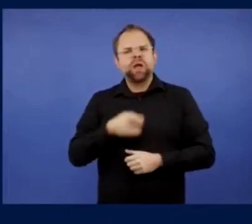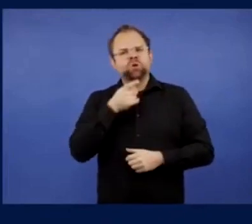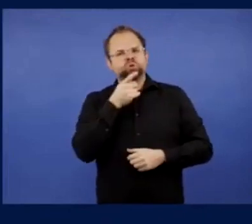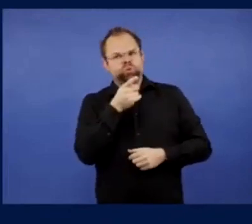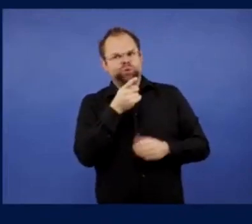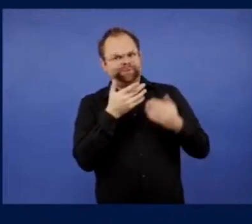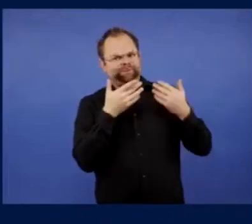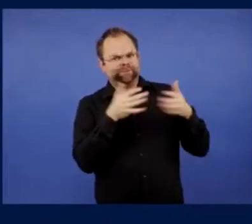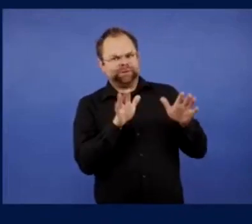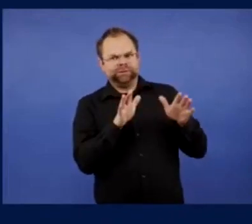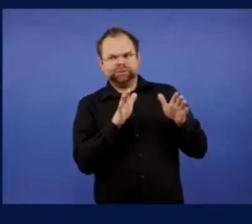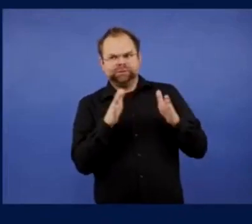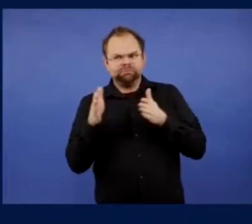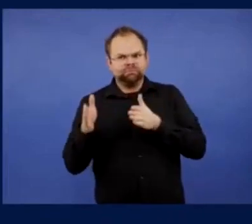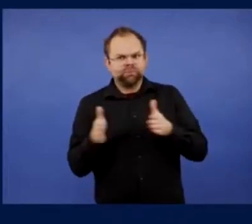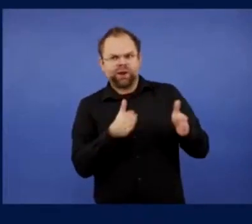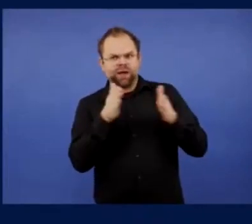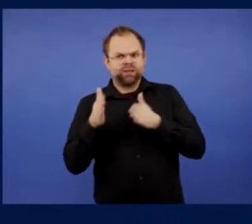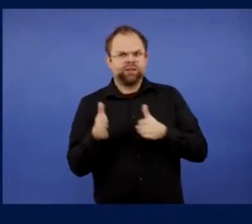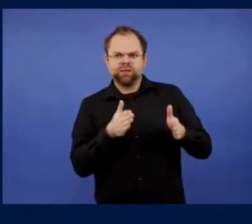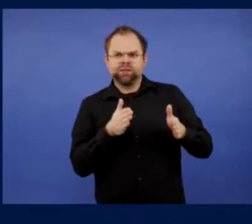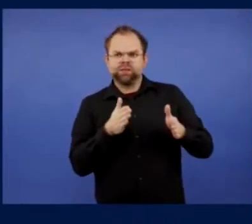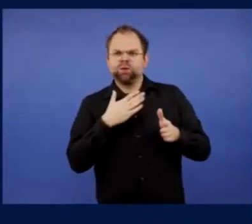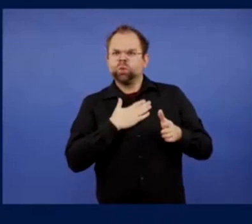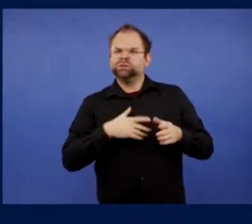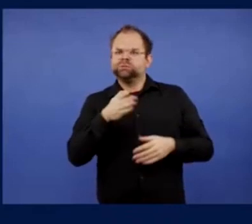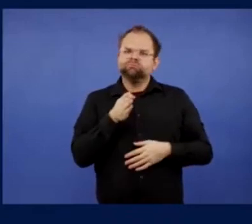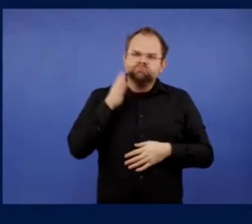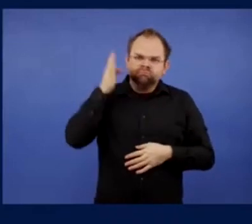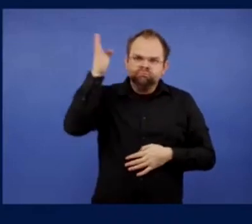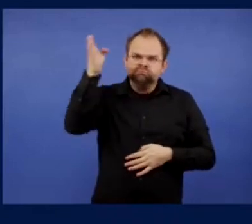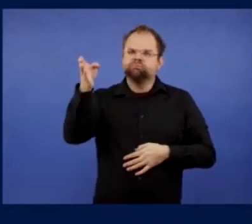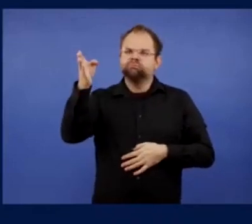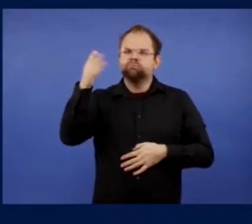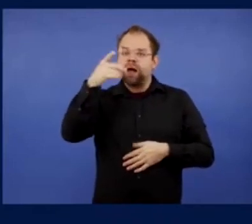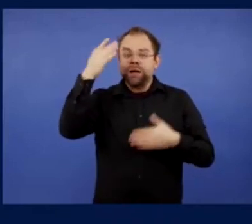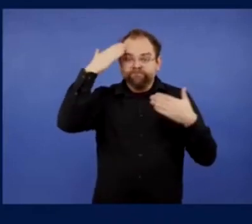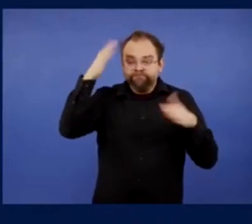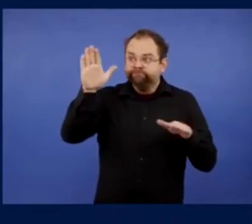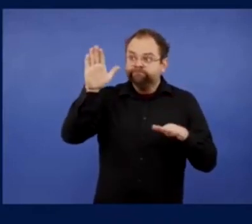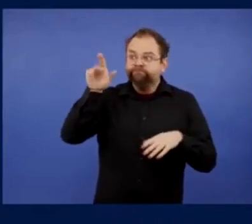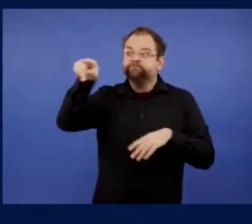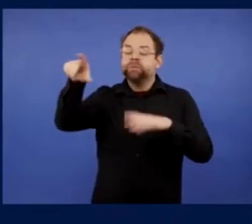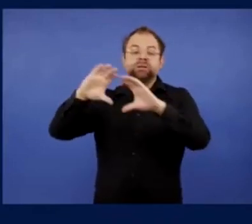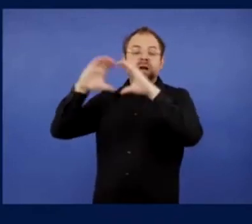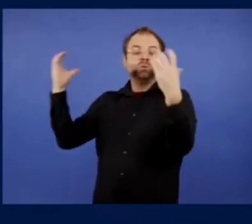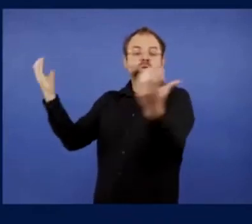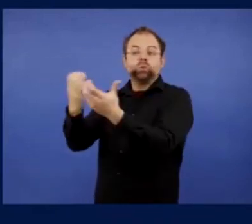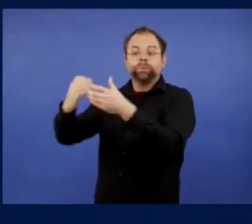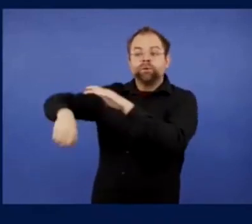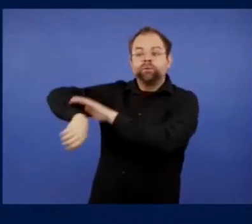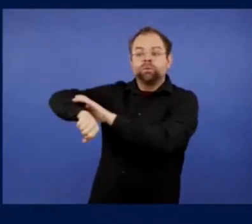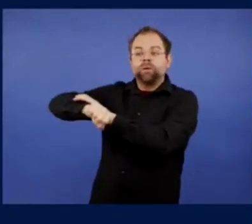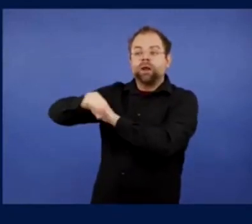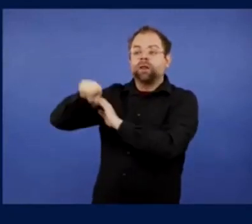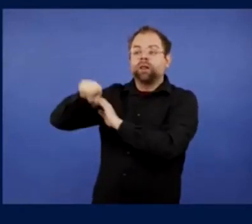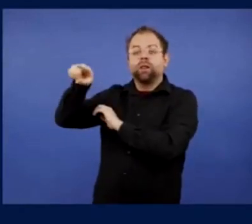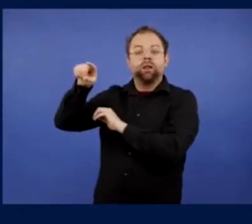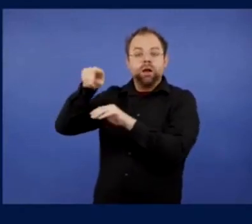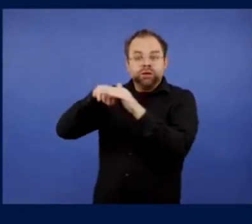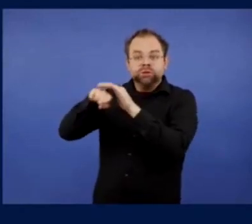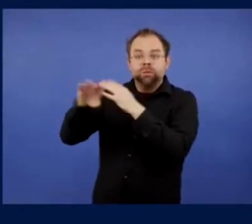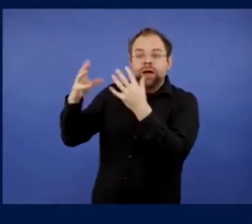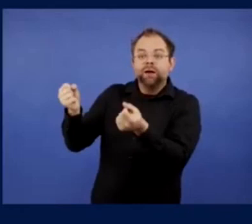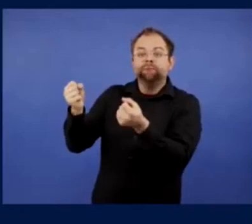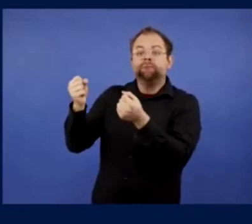As soon as Monday comes, Anthony, in respect of what information, being able to find out, I will have the hotel lined up, accessible hotel. I'll have the flights